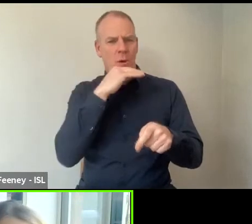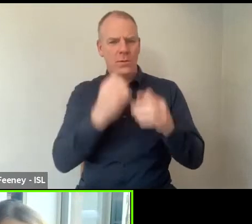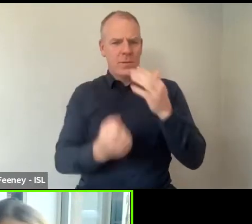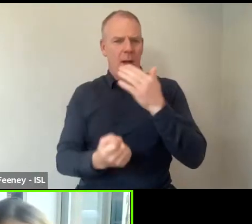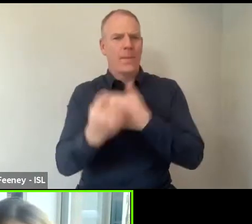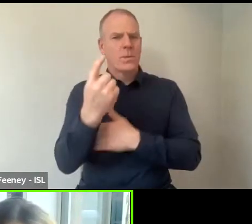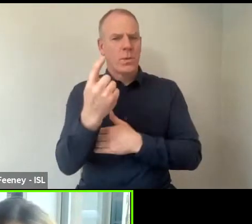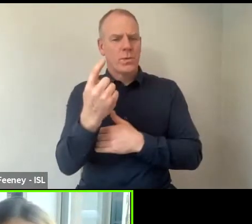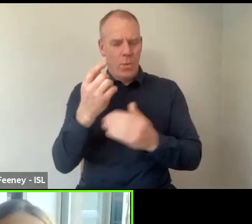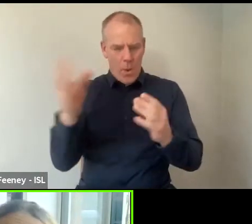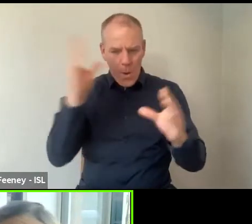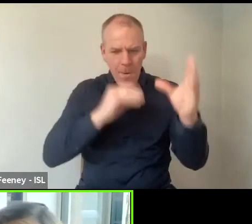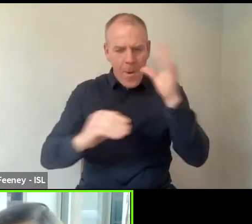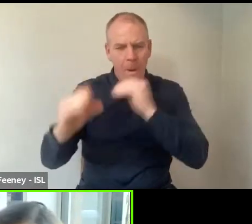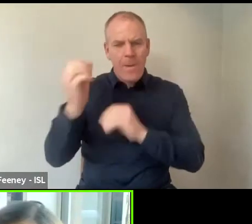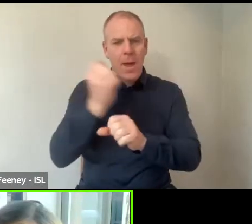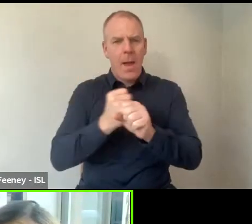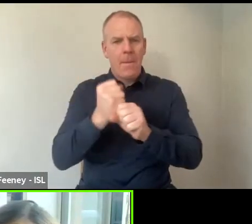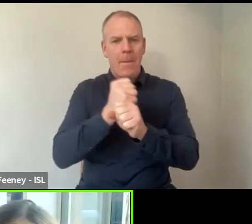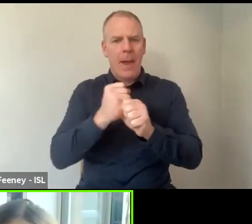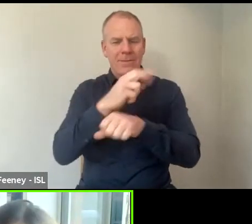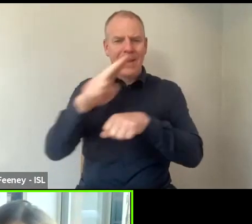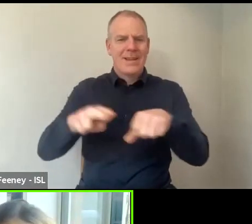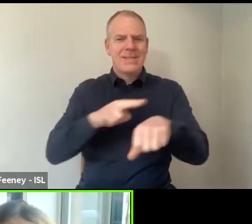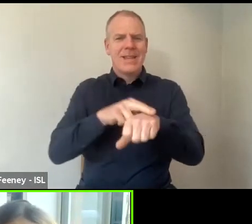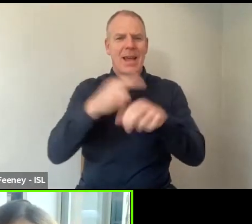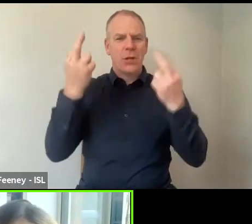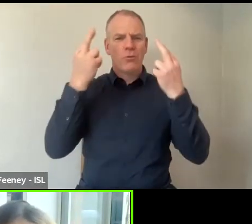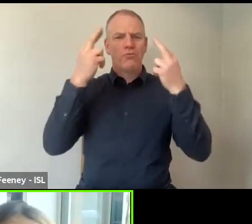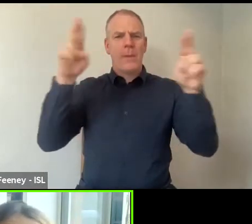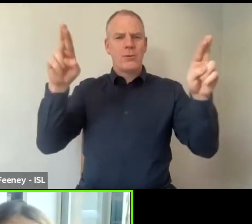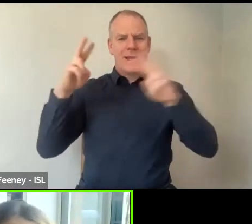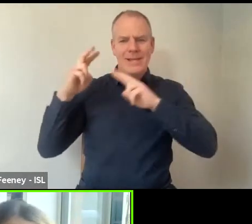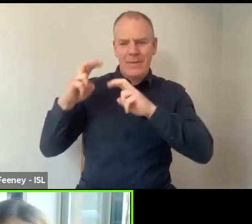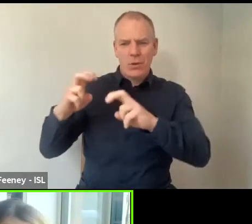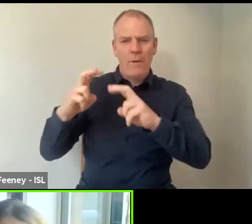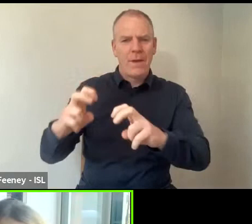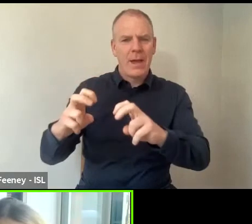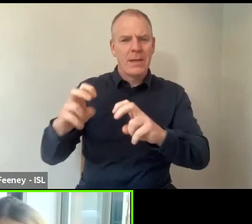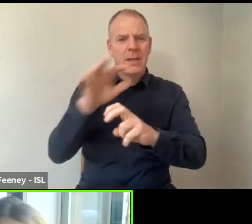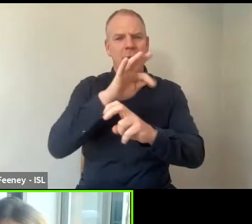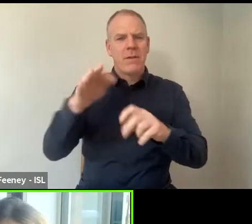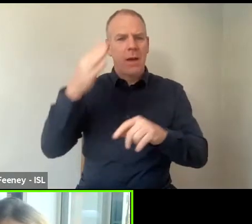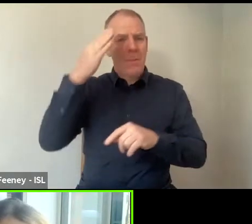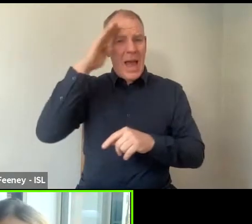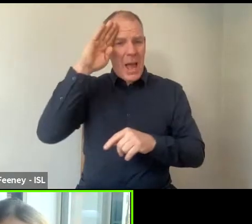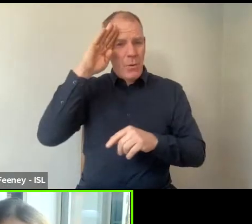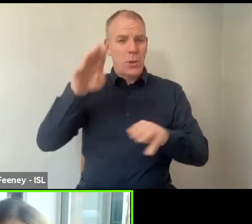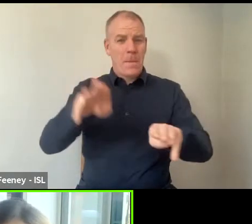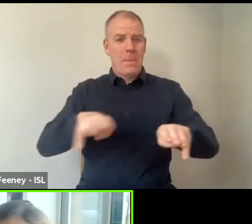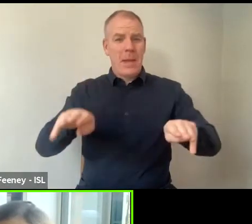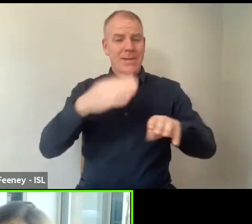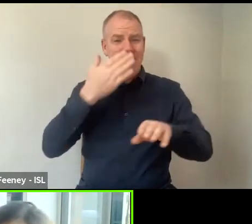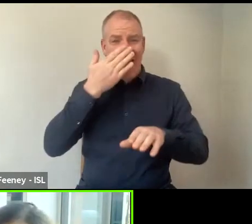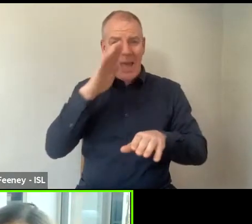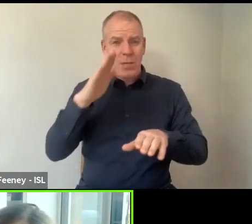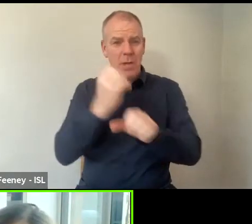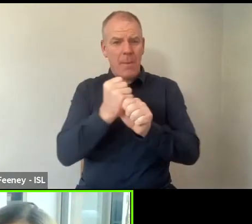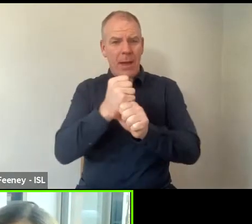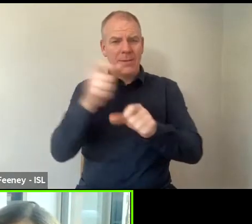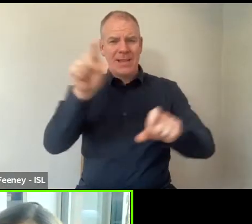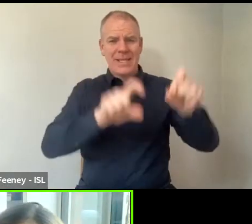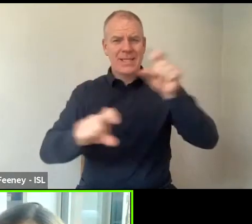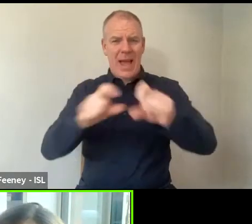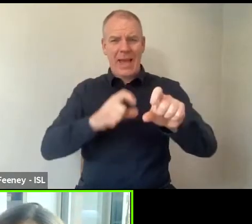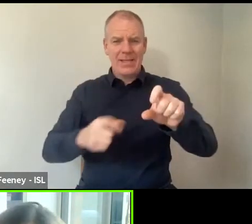to learn about the results of a nationally representative survey on the Irish public's attitude to science in our